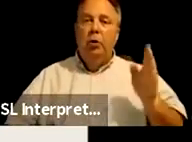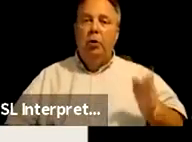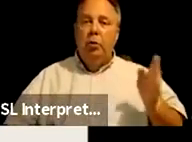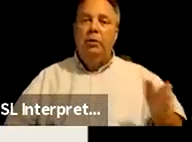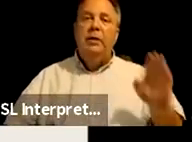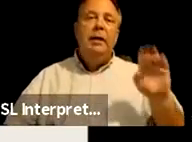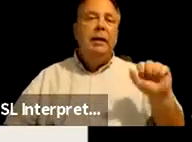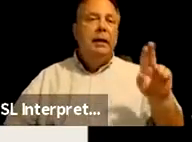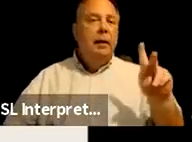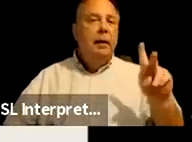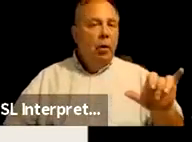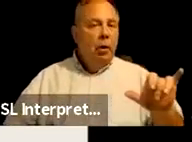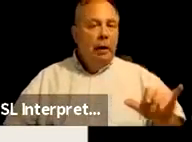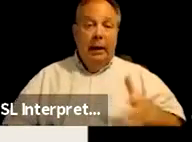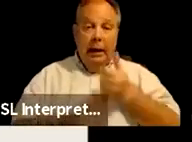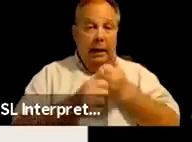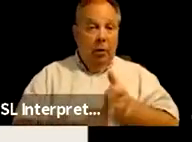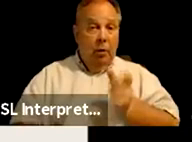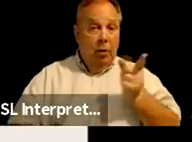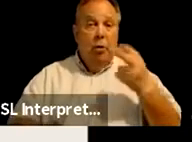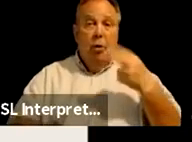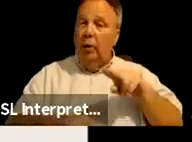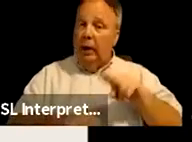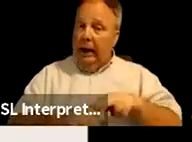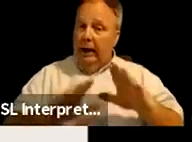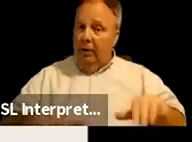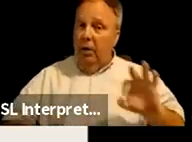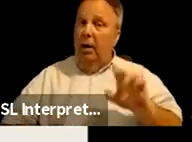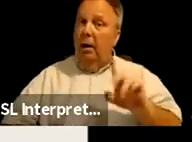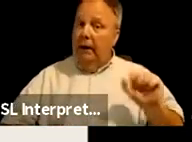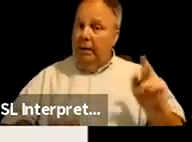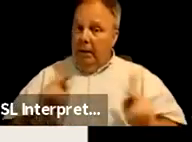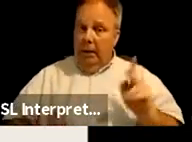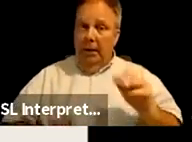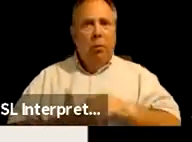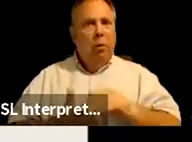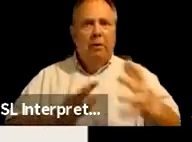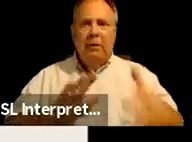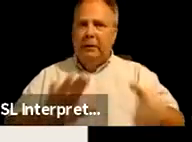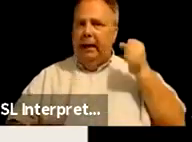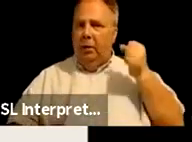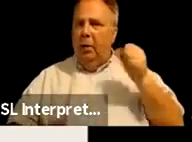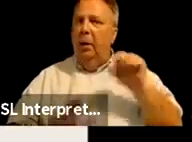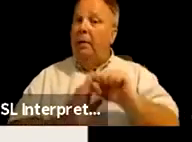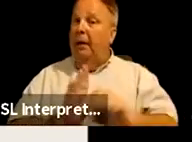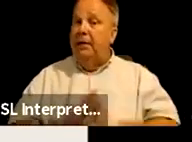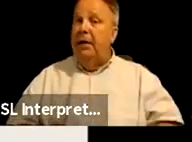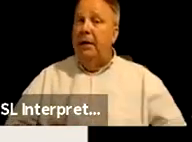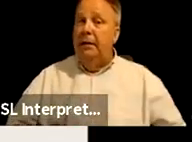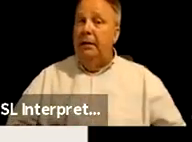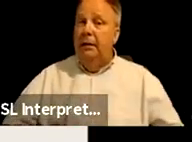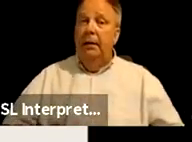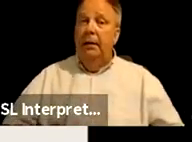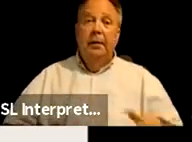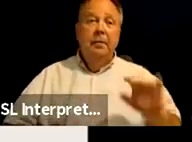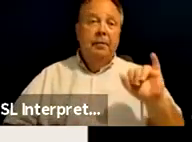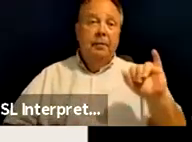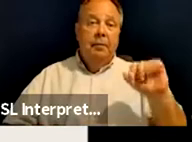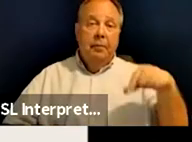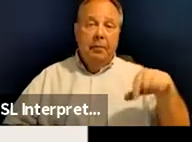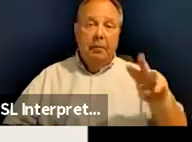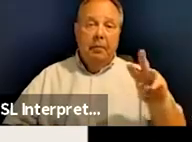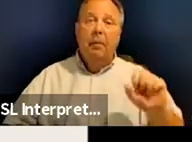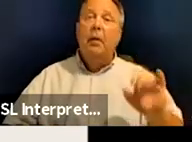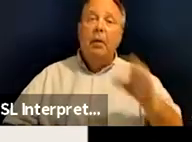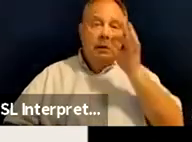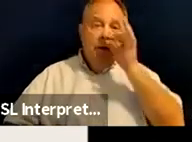Um, according to her, native children of disabled people are often taken away by the state and ICWA, which is the Indian child